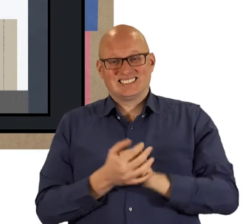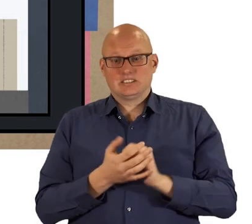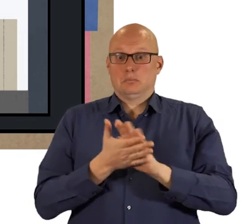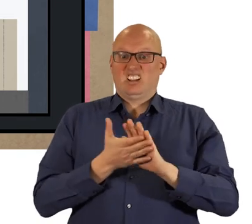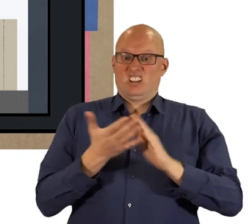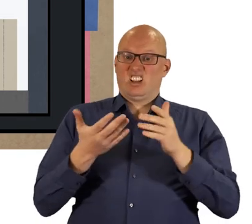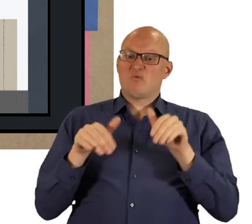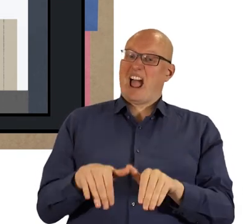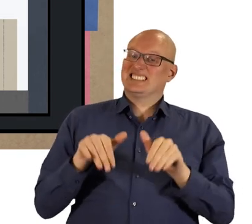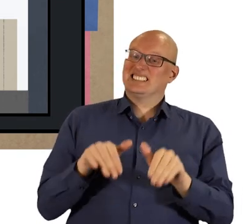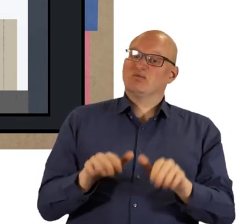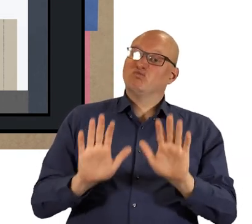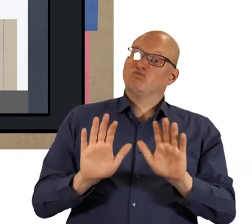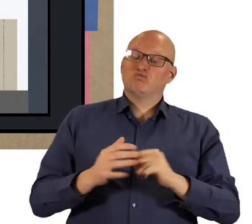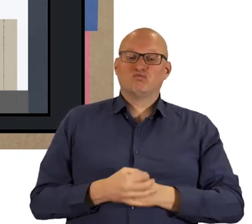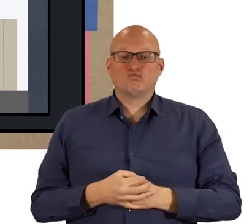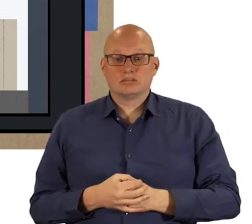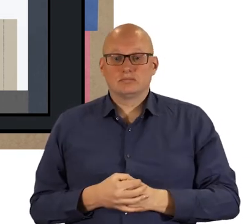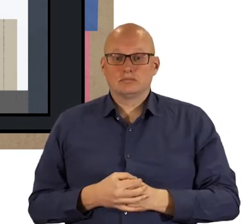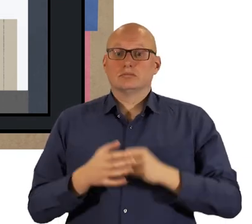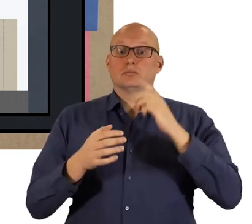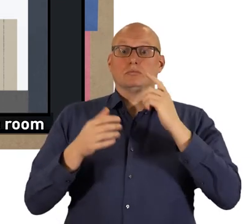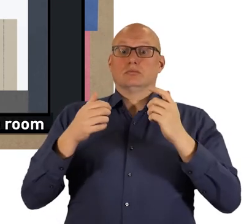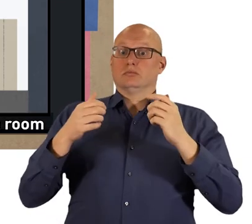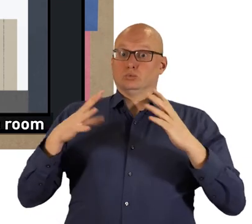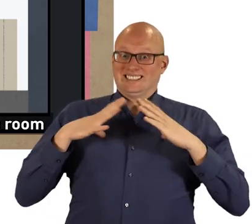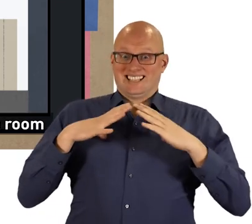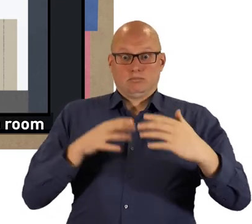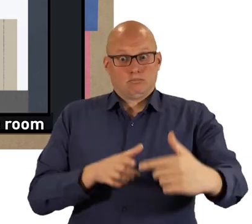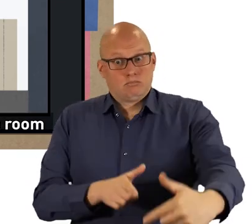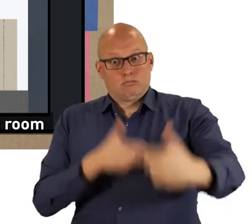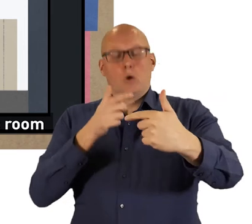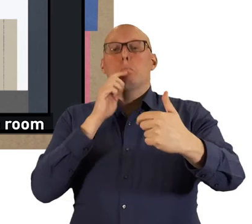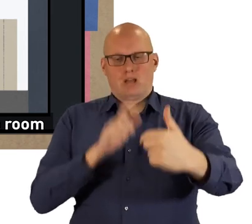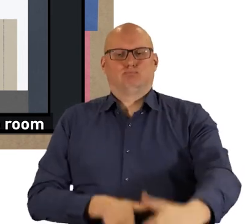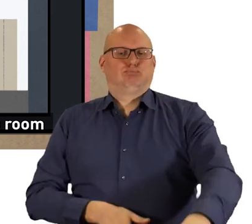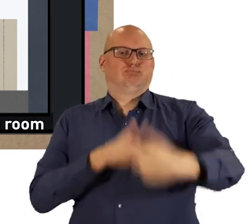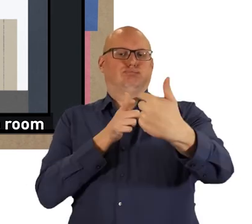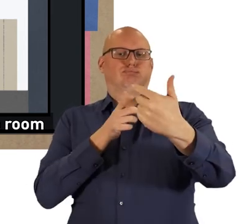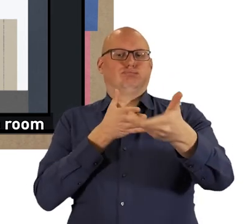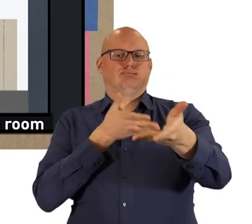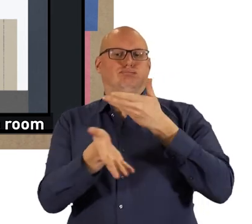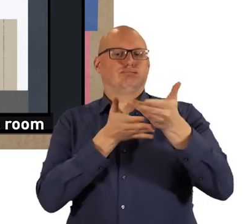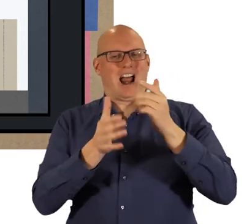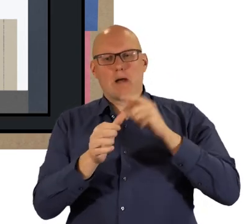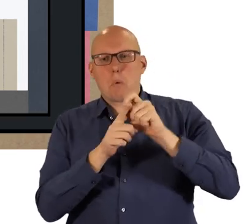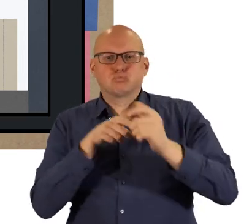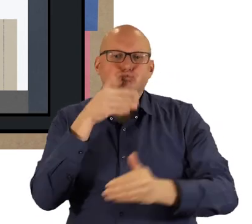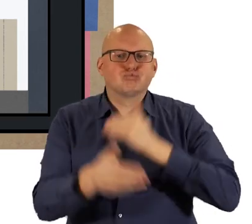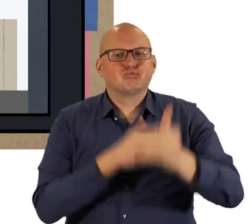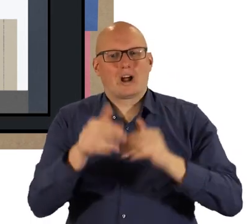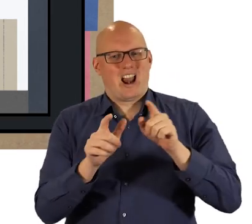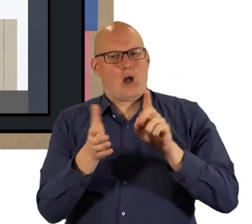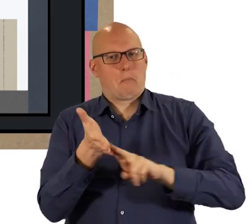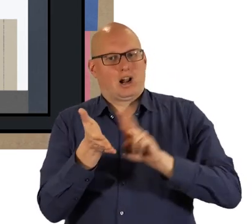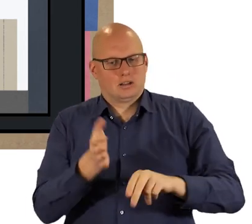all you have to do then is wait when they are ready to see you they will join you in the video room and